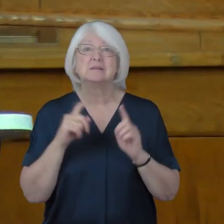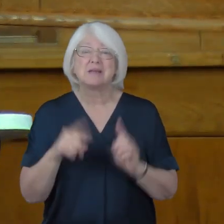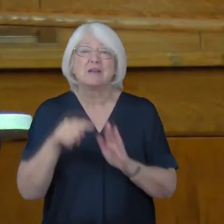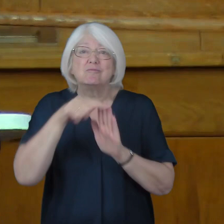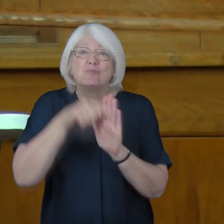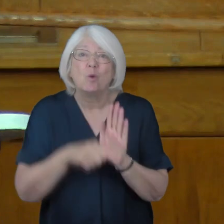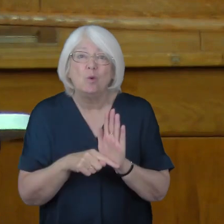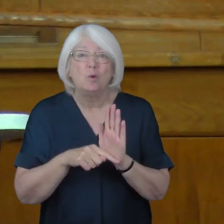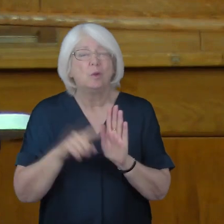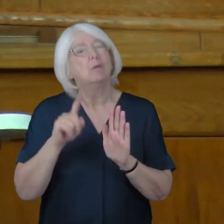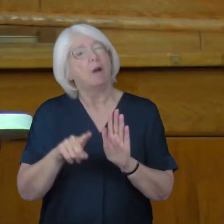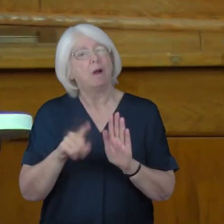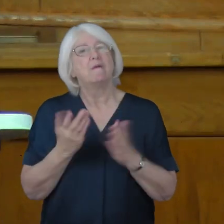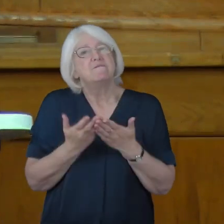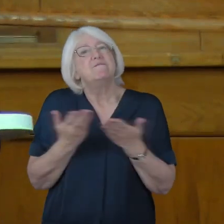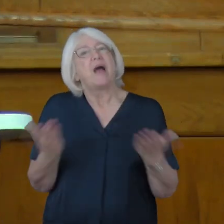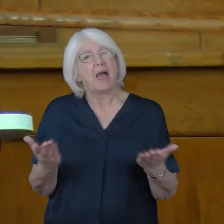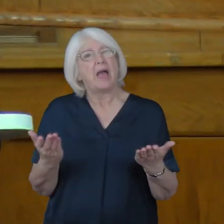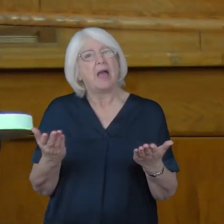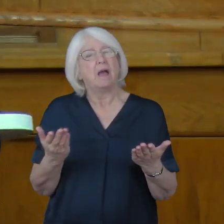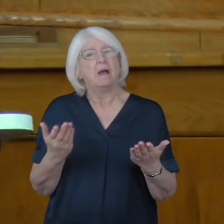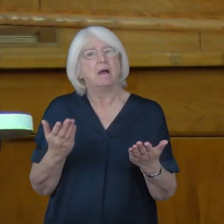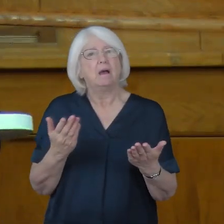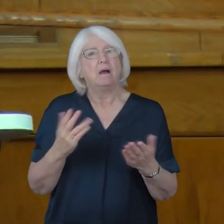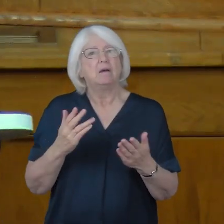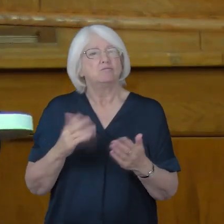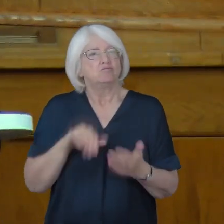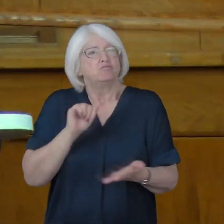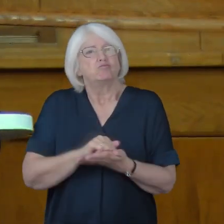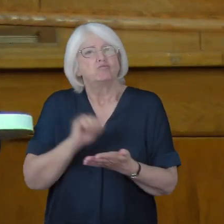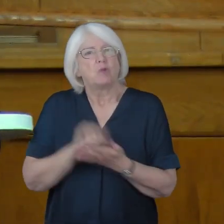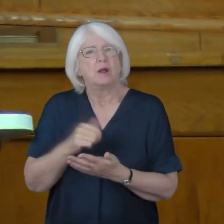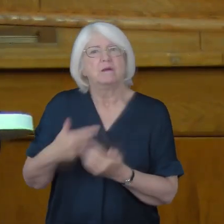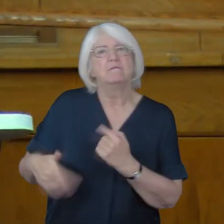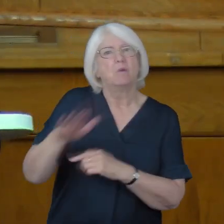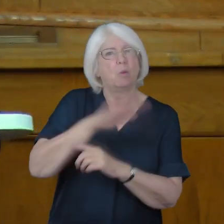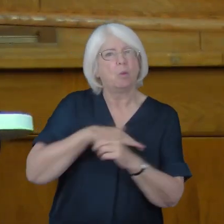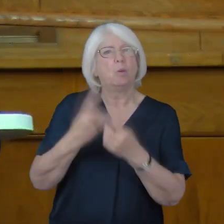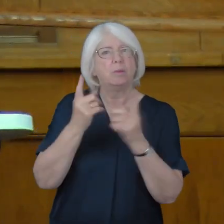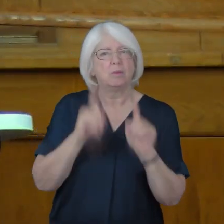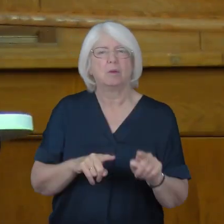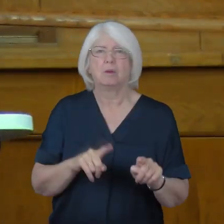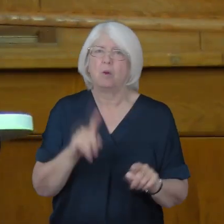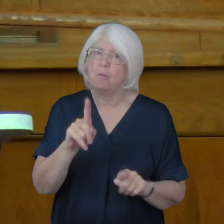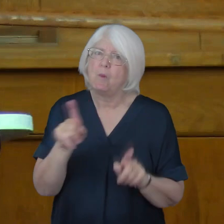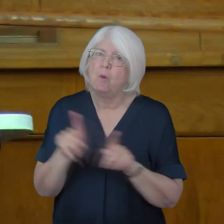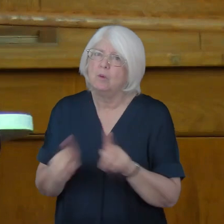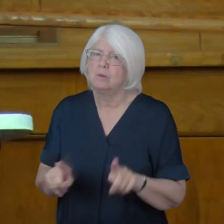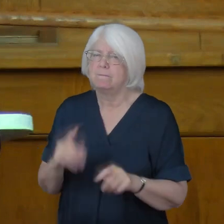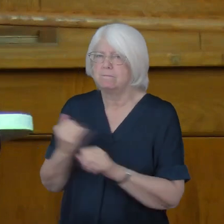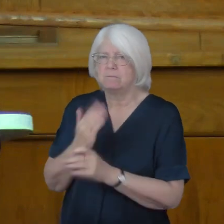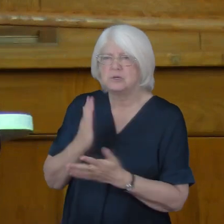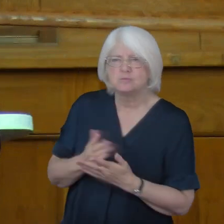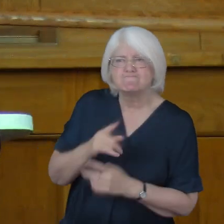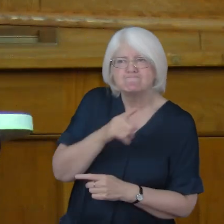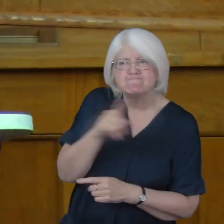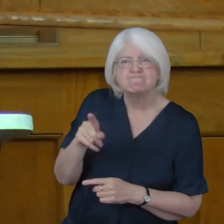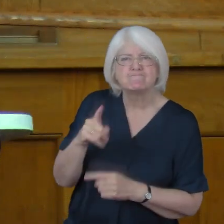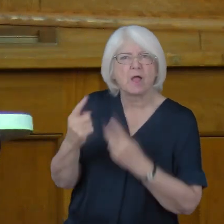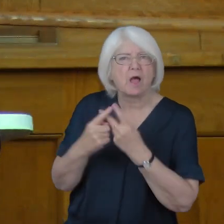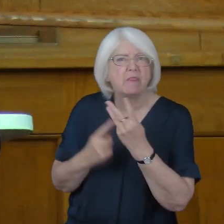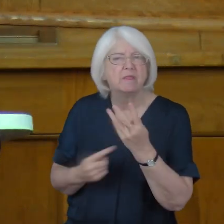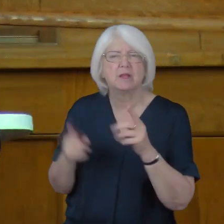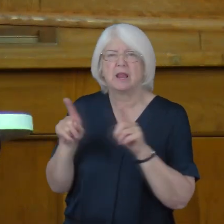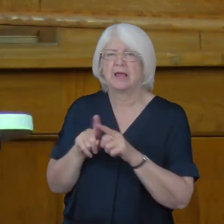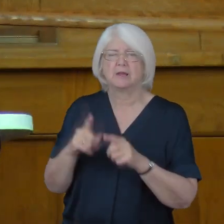good, and by making sure that other things, things like the curse of racism, the way we